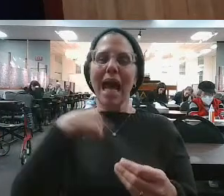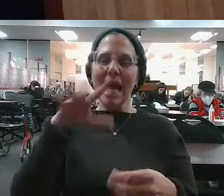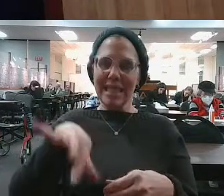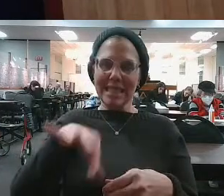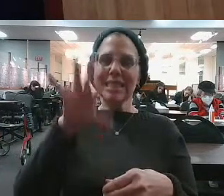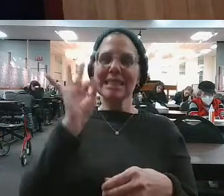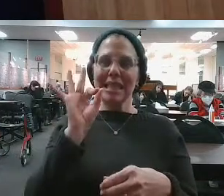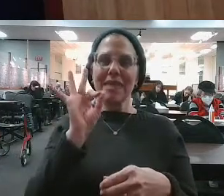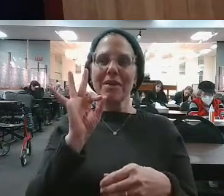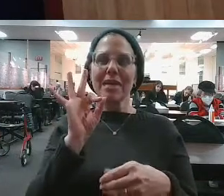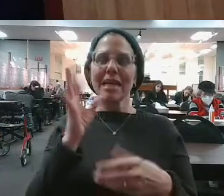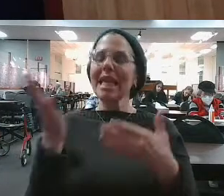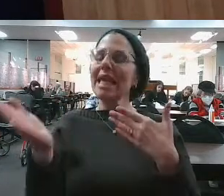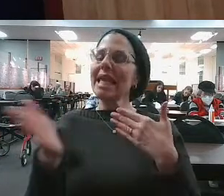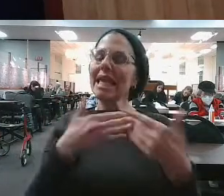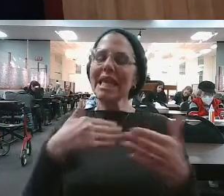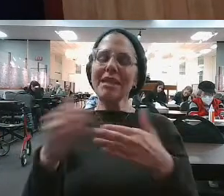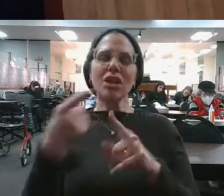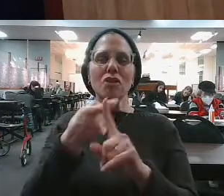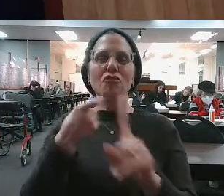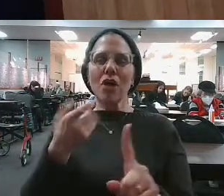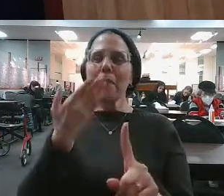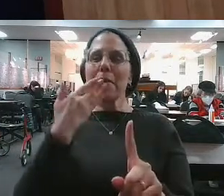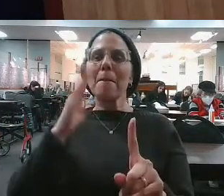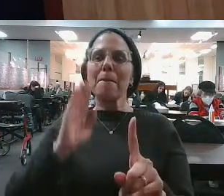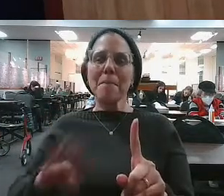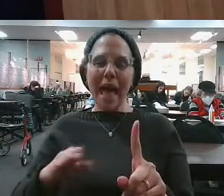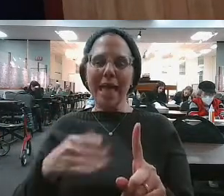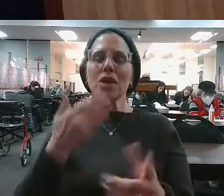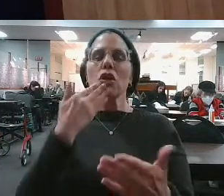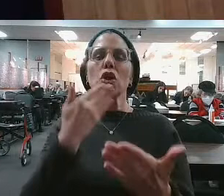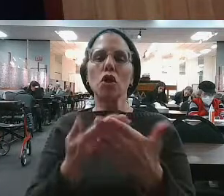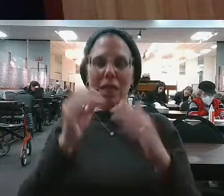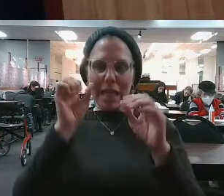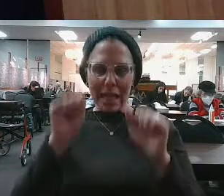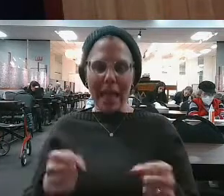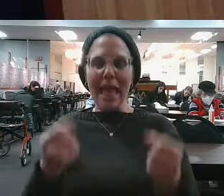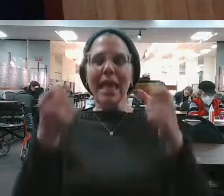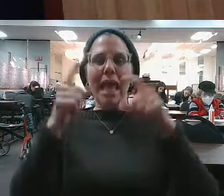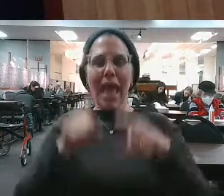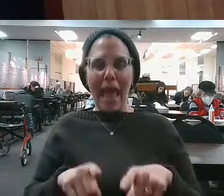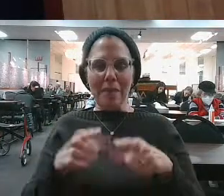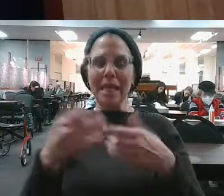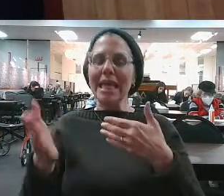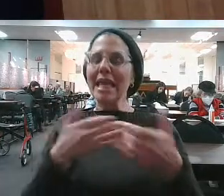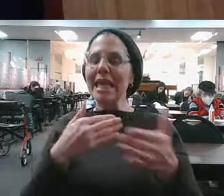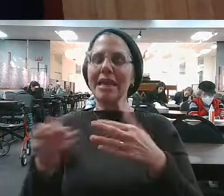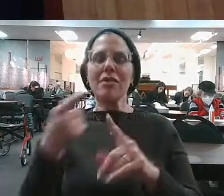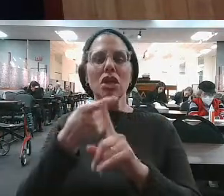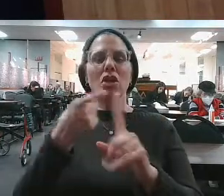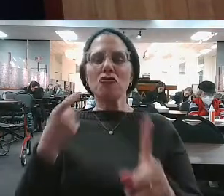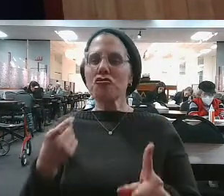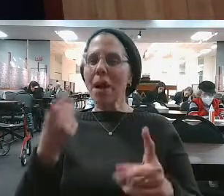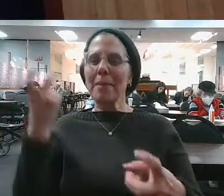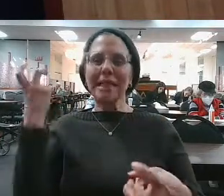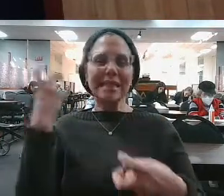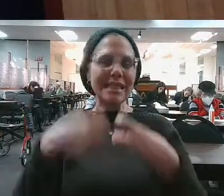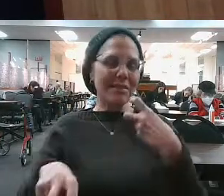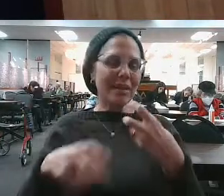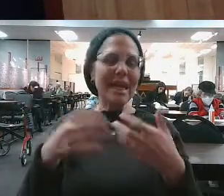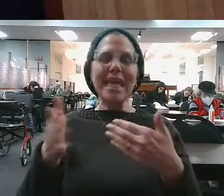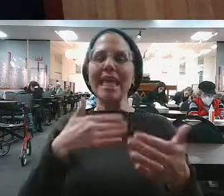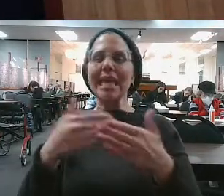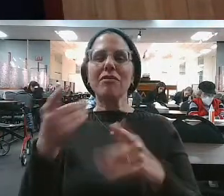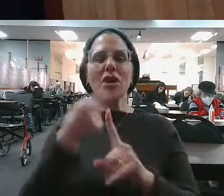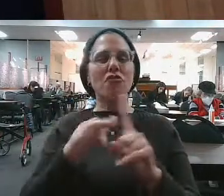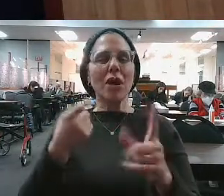discovered is that even from the bad, good flows as well. Even from the difficulty, even from the things that